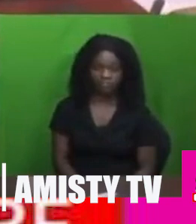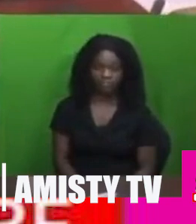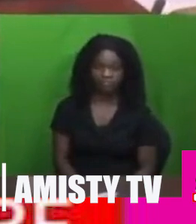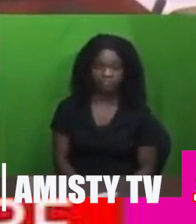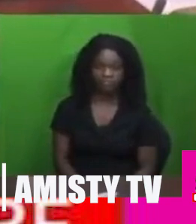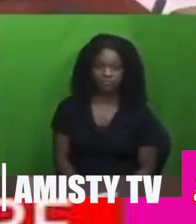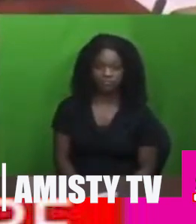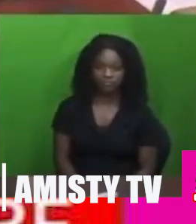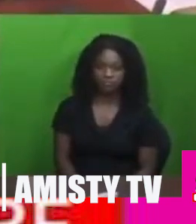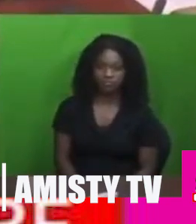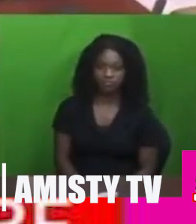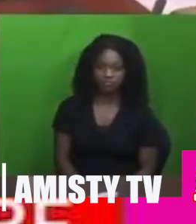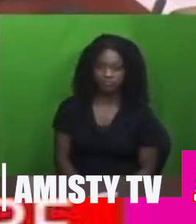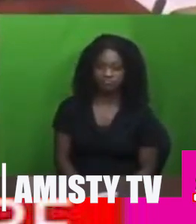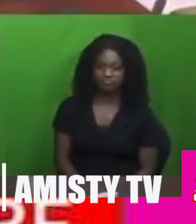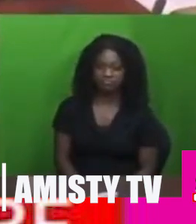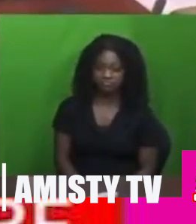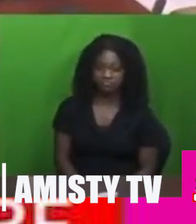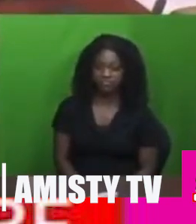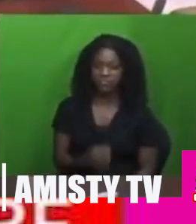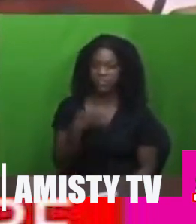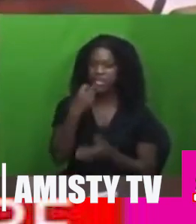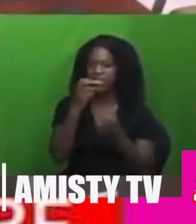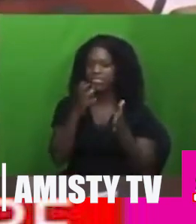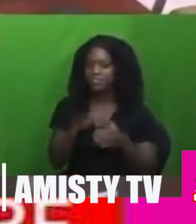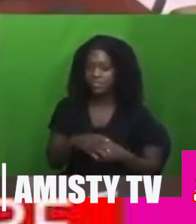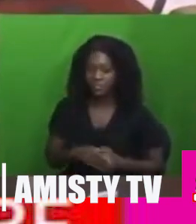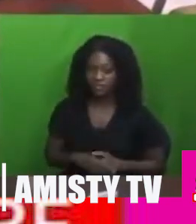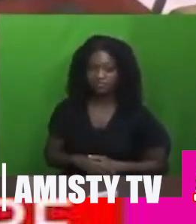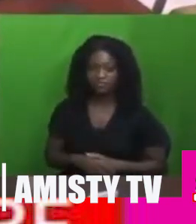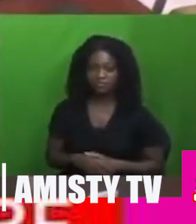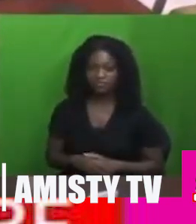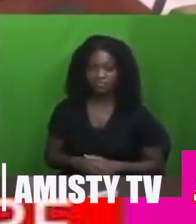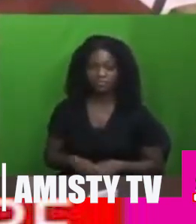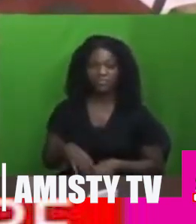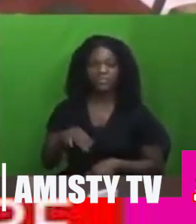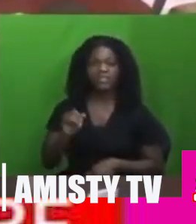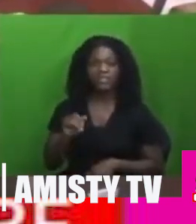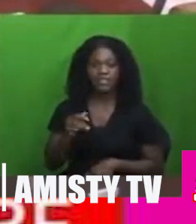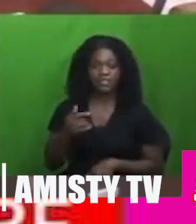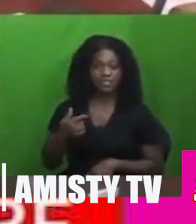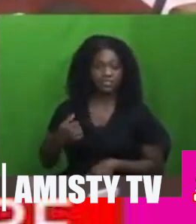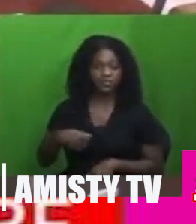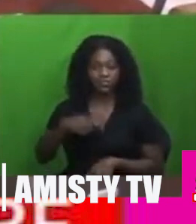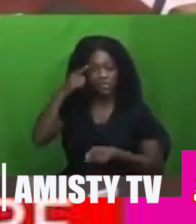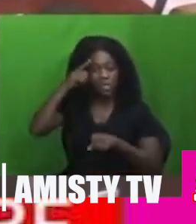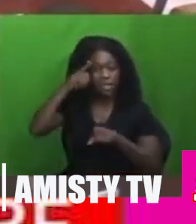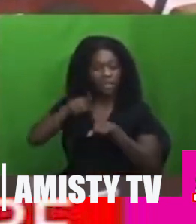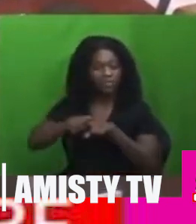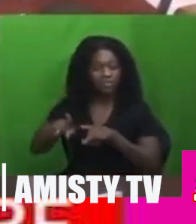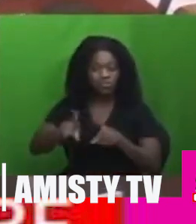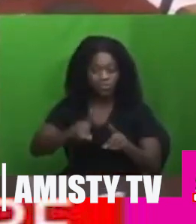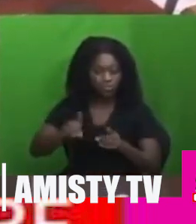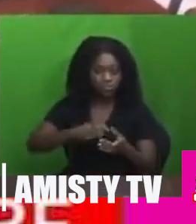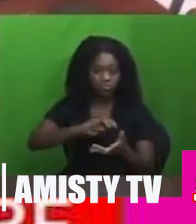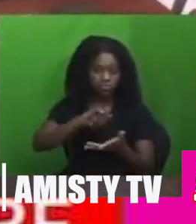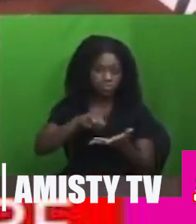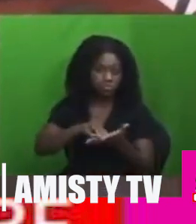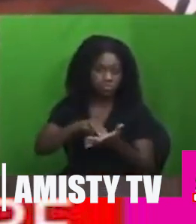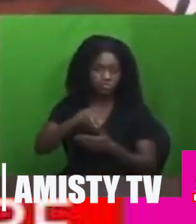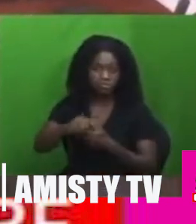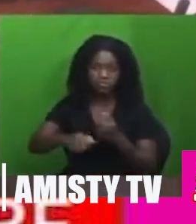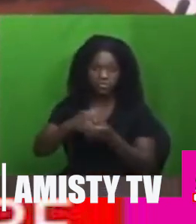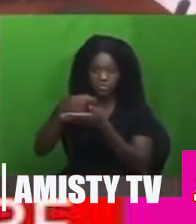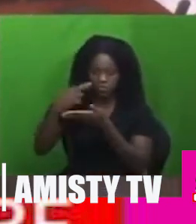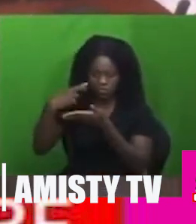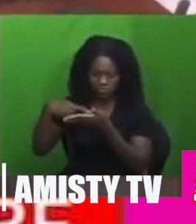Yes, Mr. Speaker, Mr. Speaker, the understanding was for us to take the media review. Mr. Speaker, I've noticed